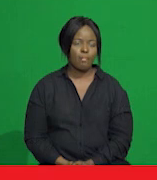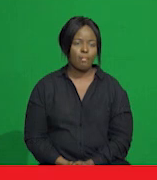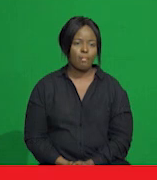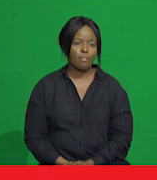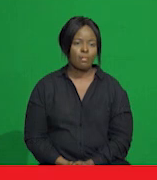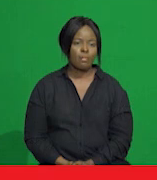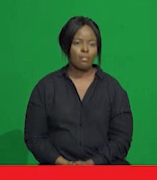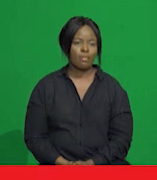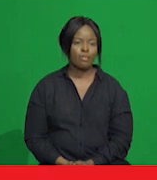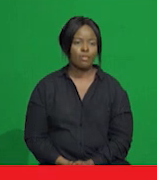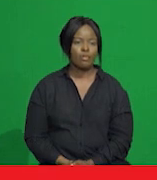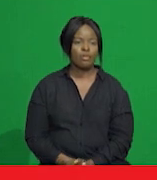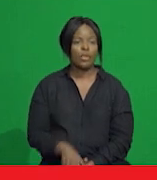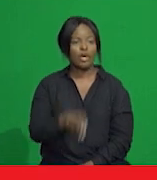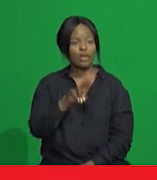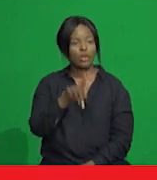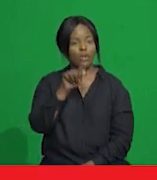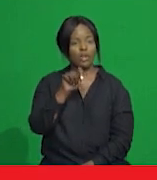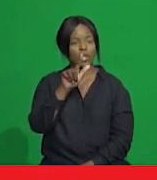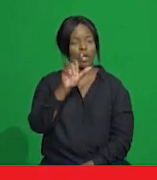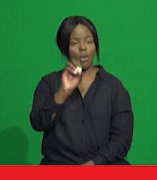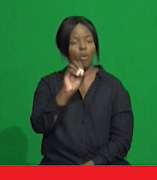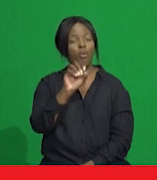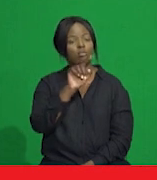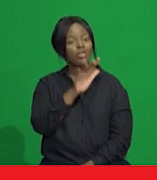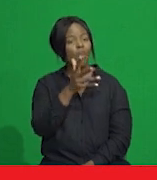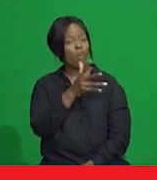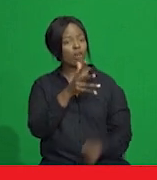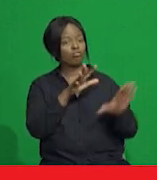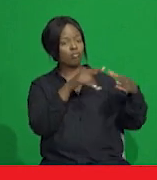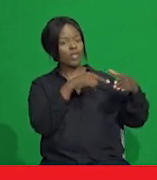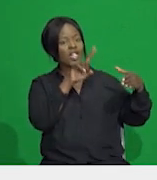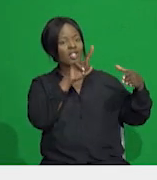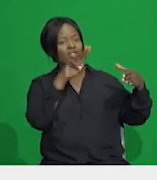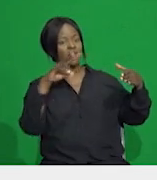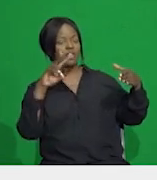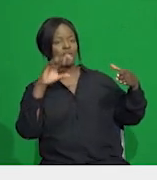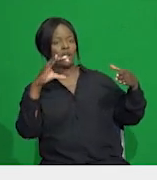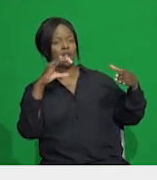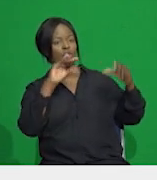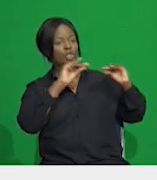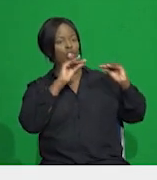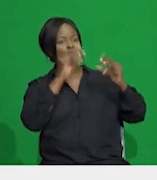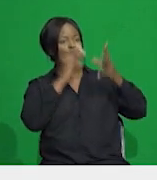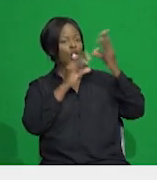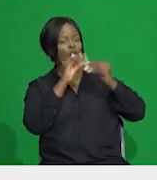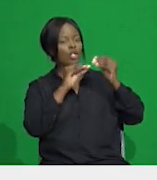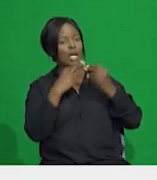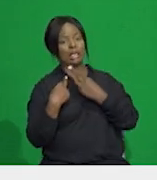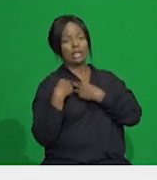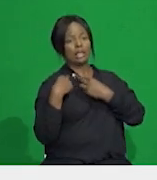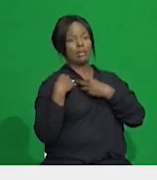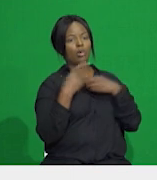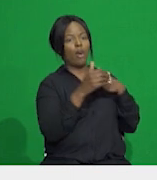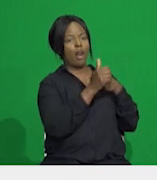UTLO is the unit in the DVC Teaching and Learning Division entrusted with the responsibility of providing leadership in